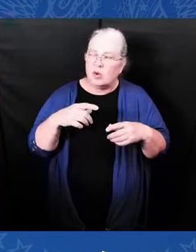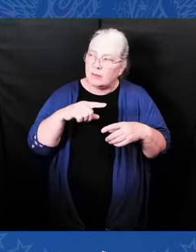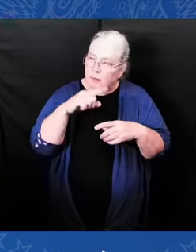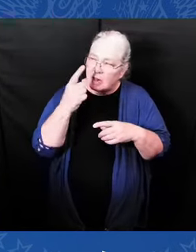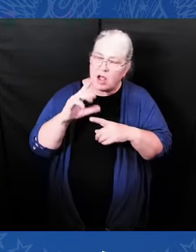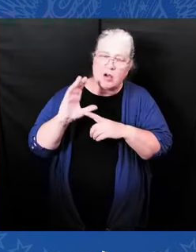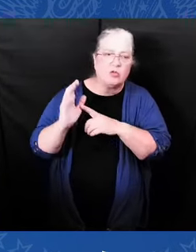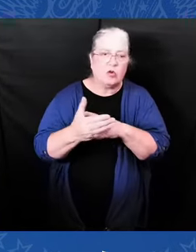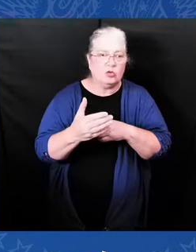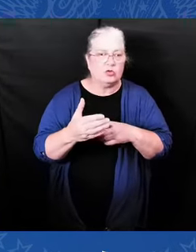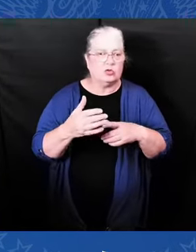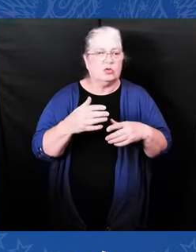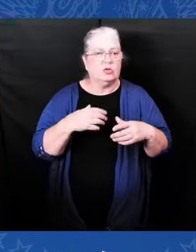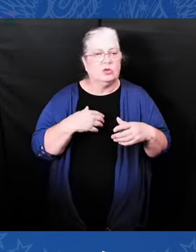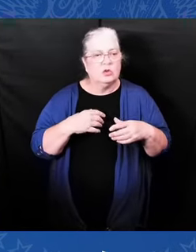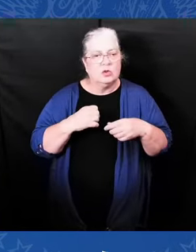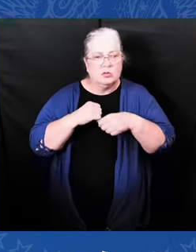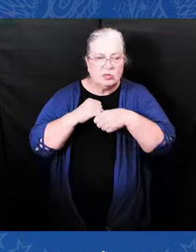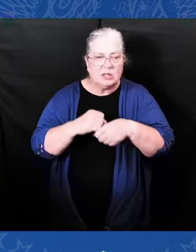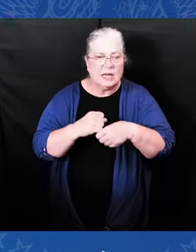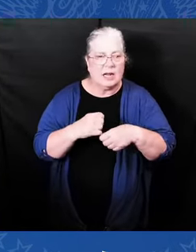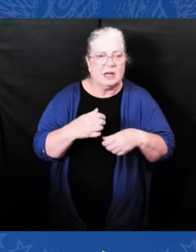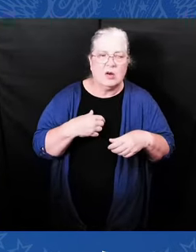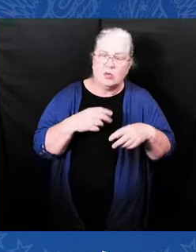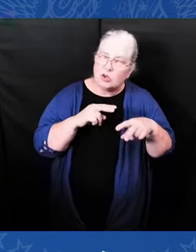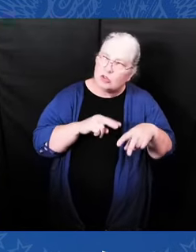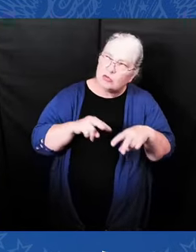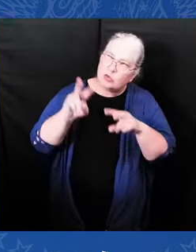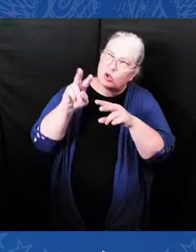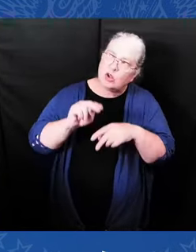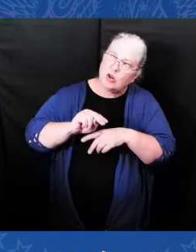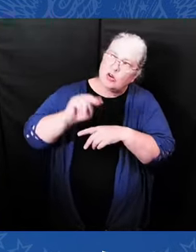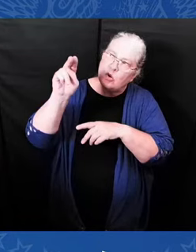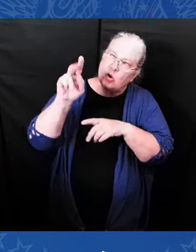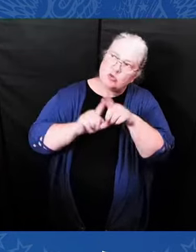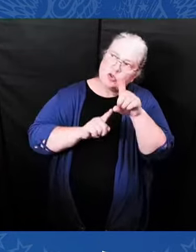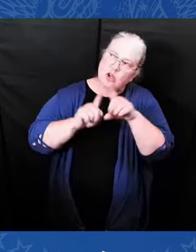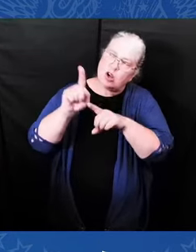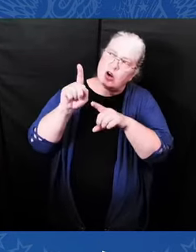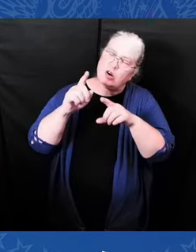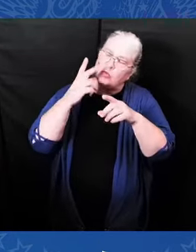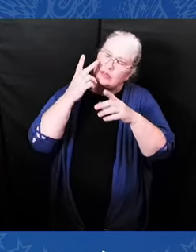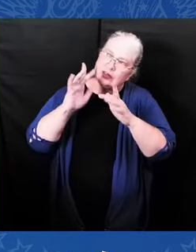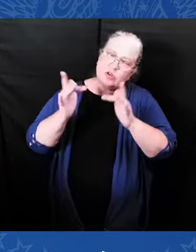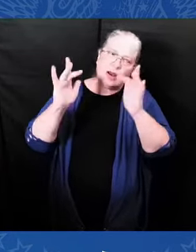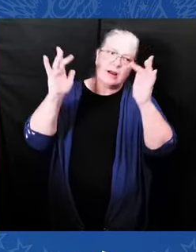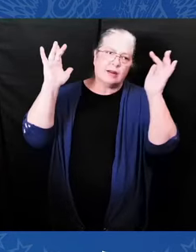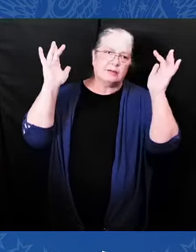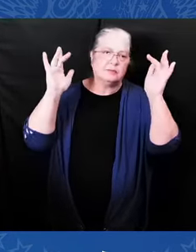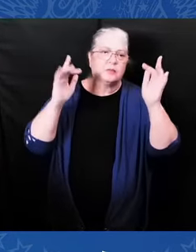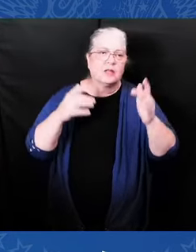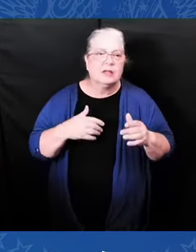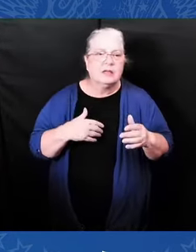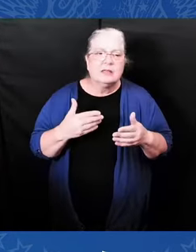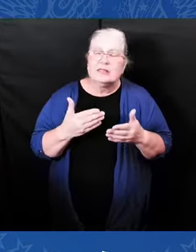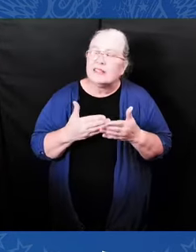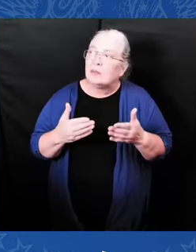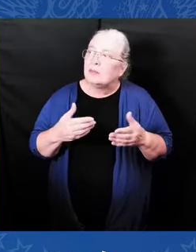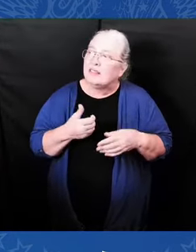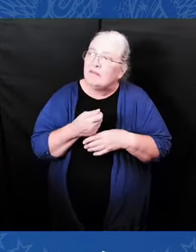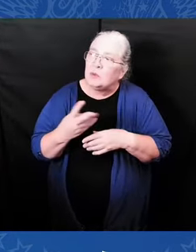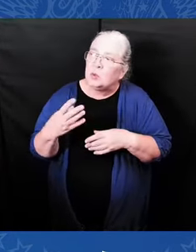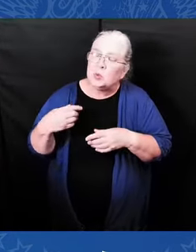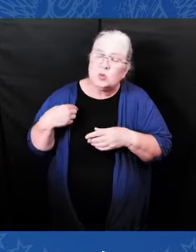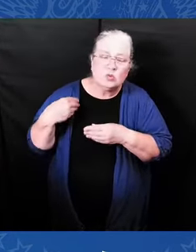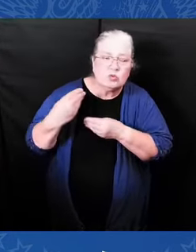democracy. I know we can. I've never been more optimistic about America's future. We just have to remember who in hell we are. We are the United